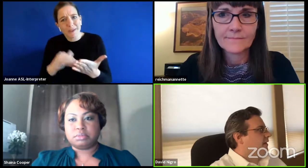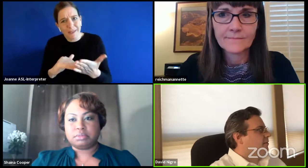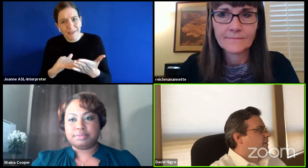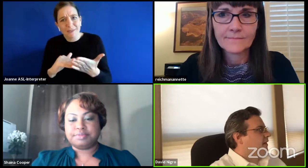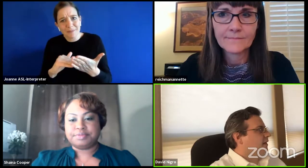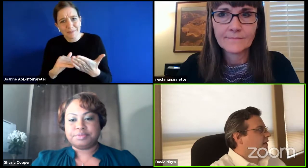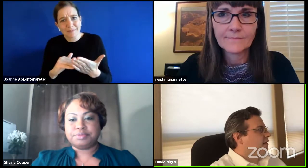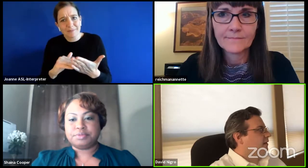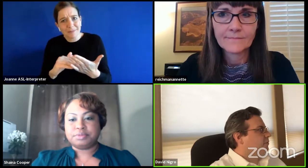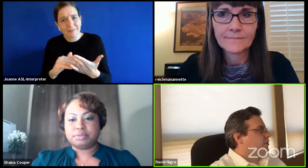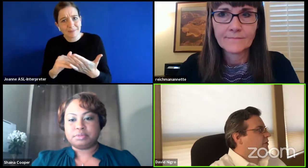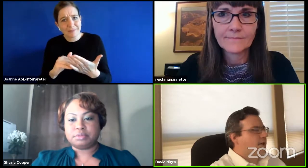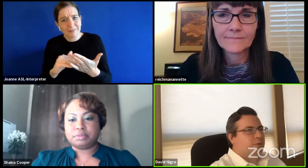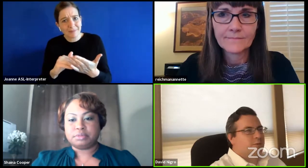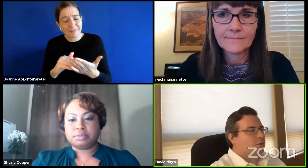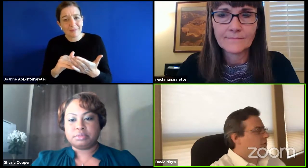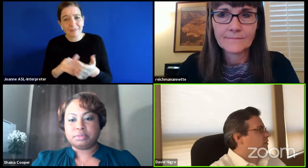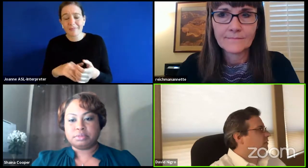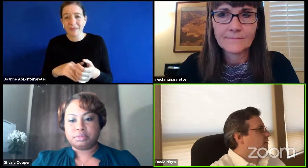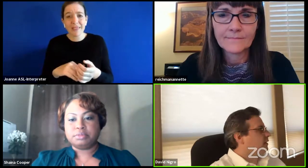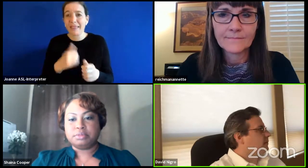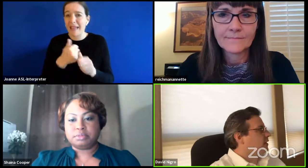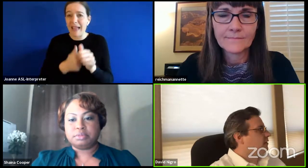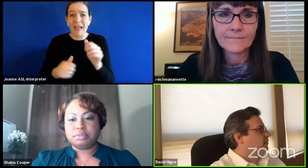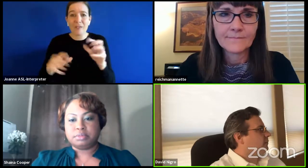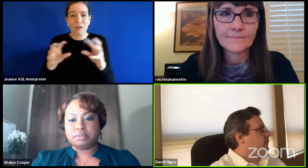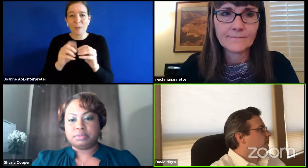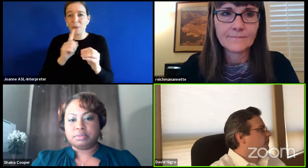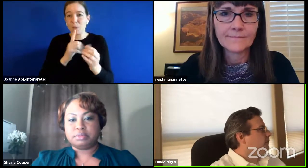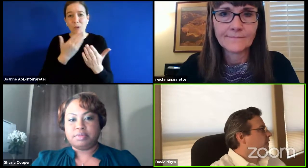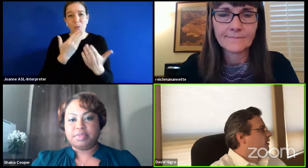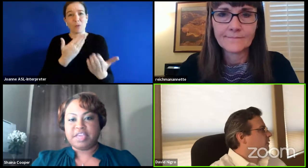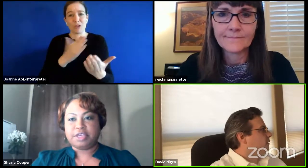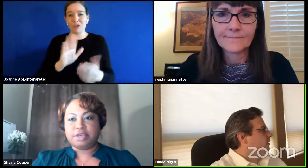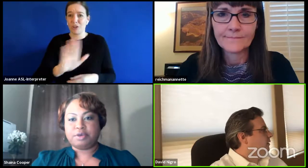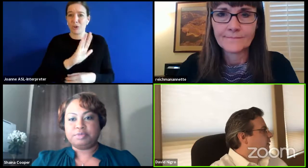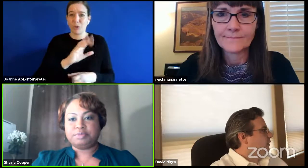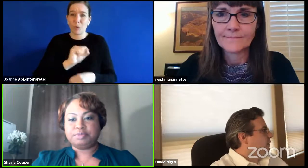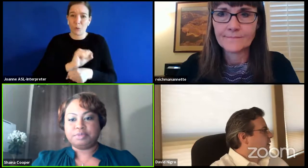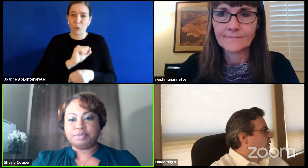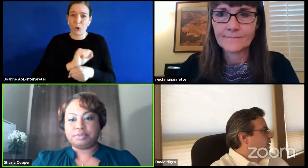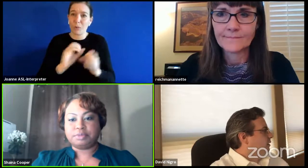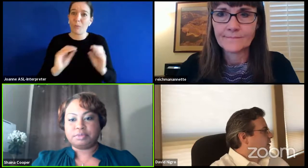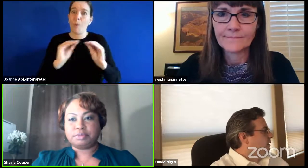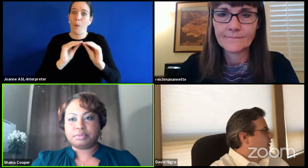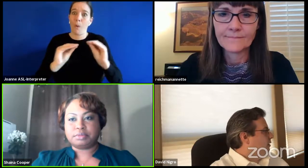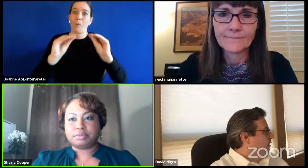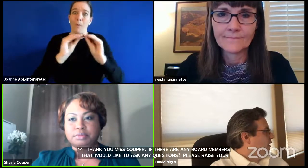i think every meeting i i appreciate it more and more so um thank you thank you um